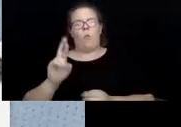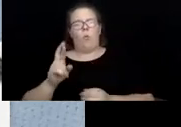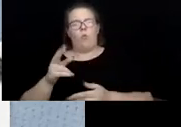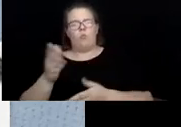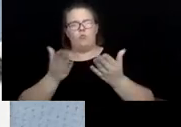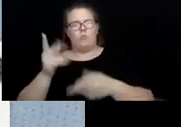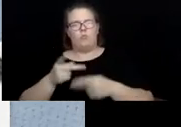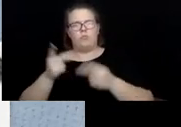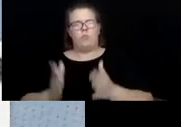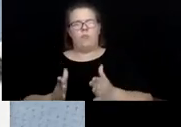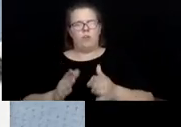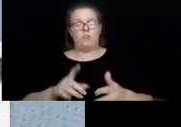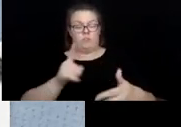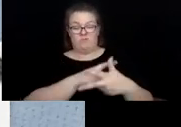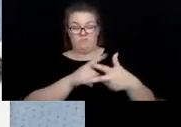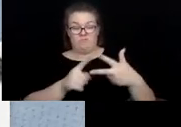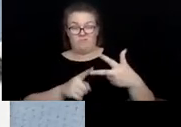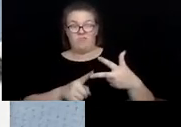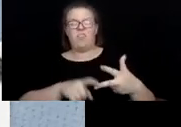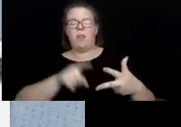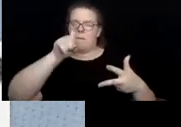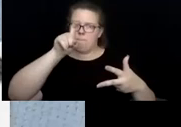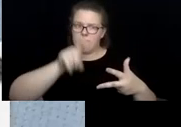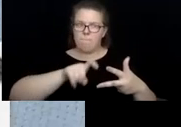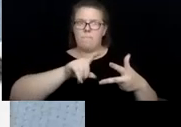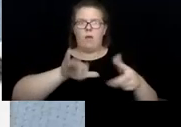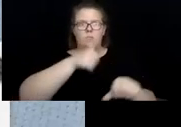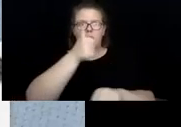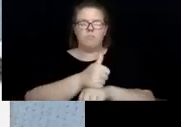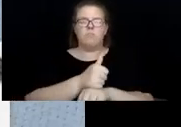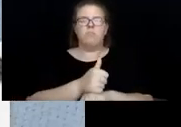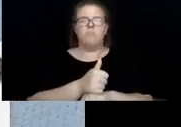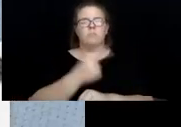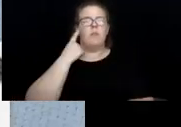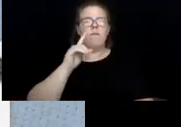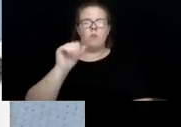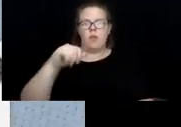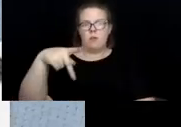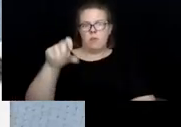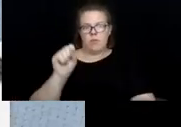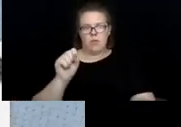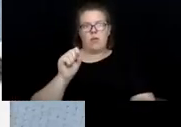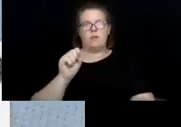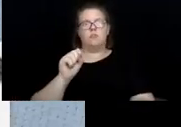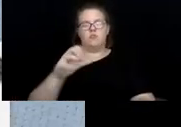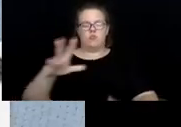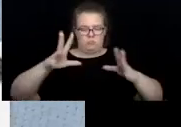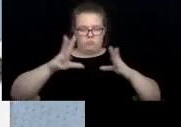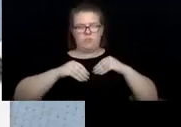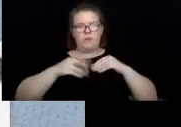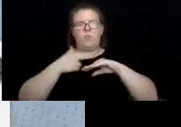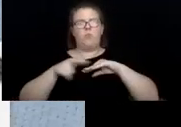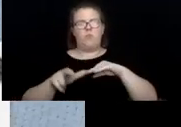things must be in place for APS to accept a referral.